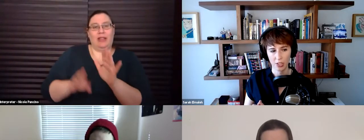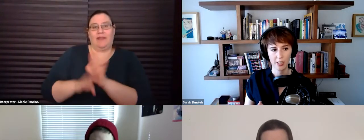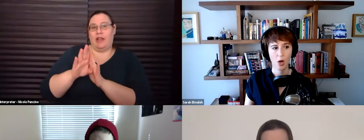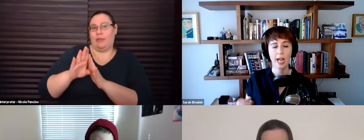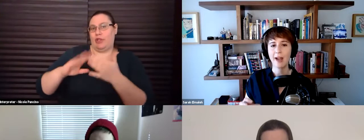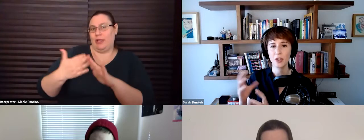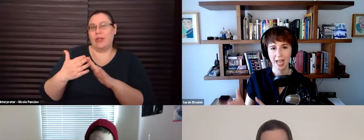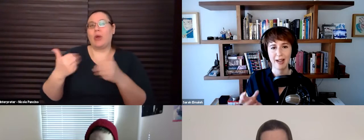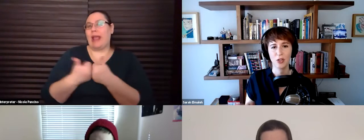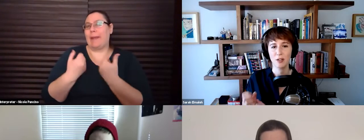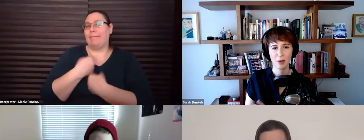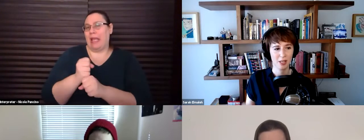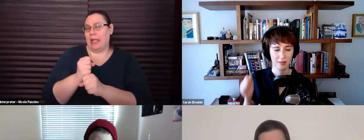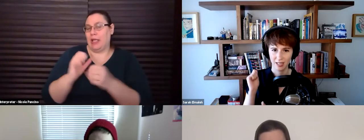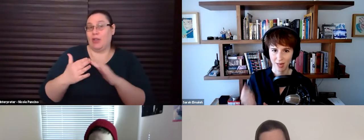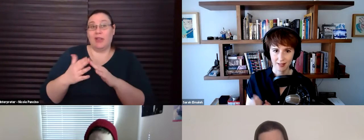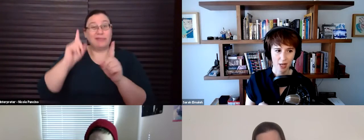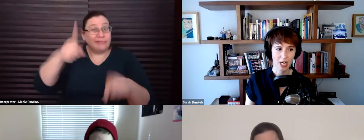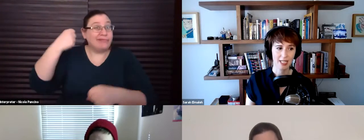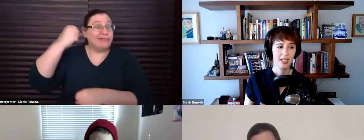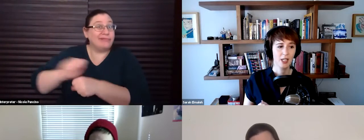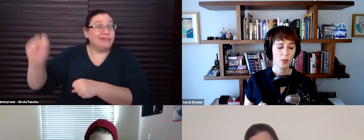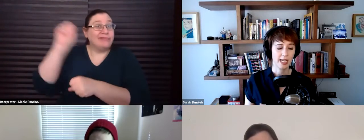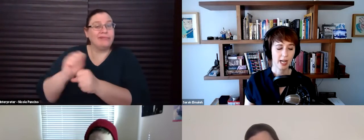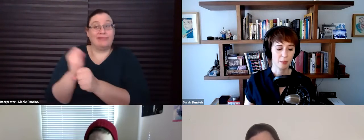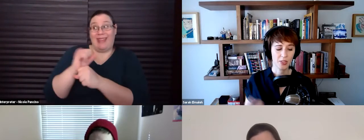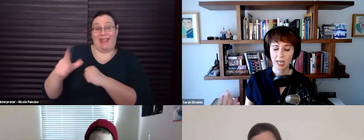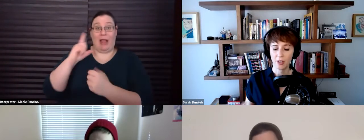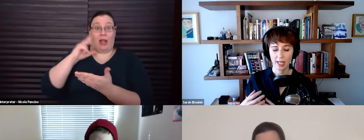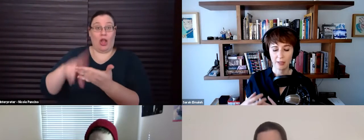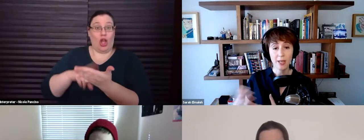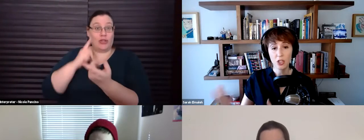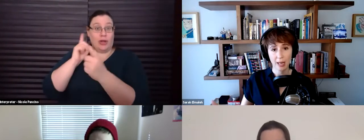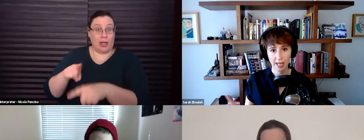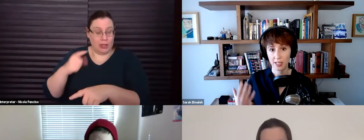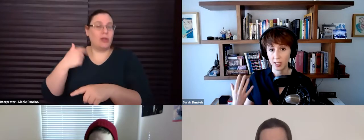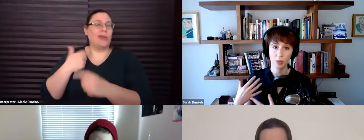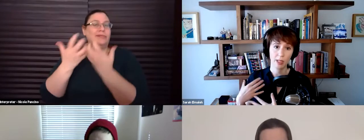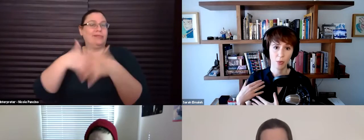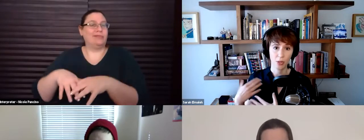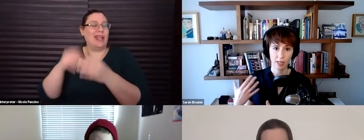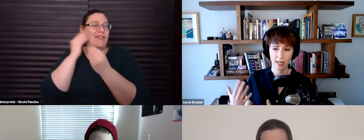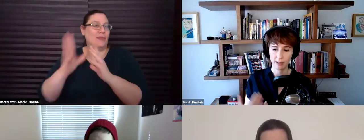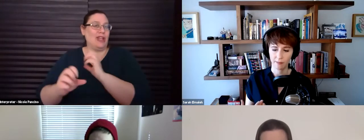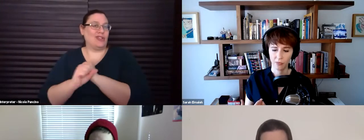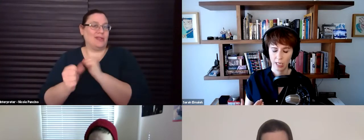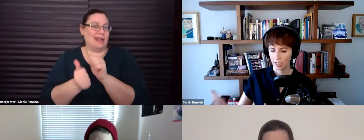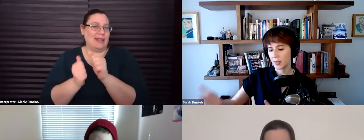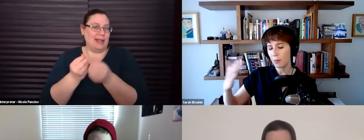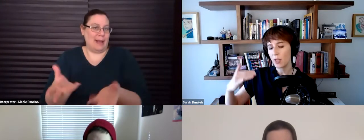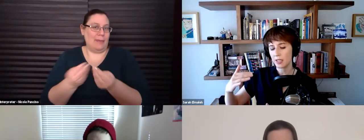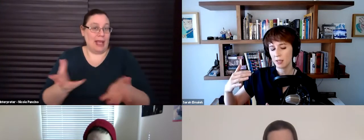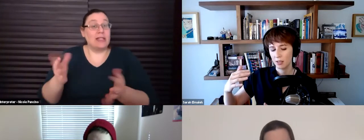maker community. So after that, after all of that work, making this contract, we, um, put together an information campaign. It's extremely important to me that, um,